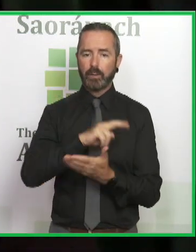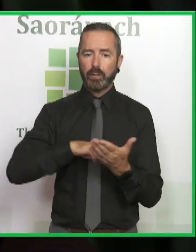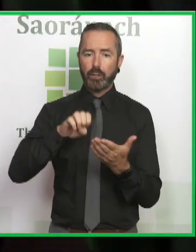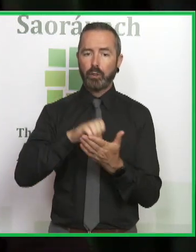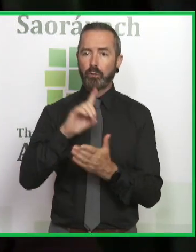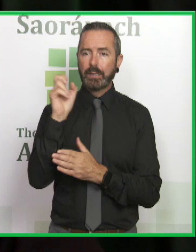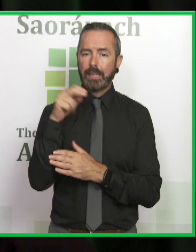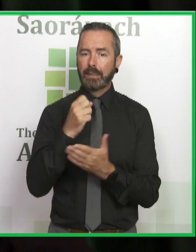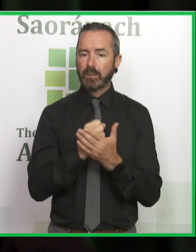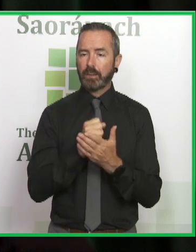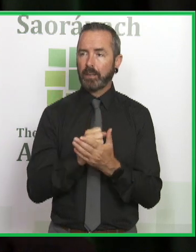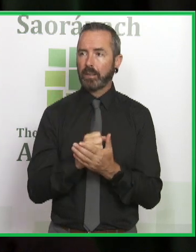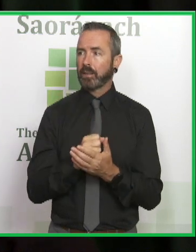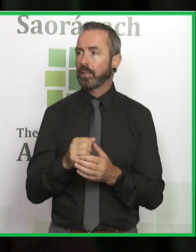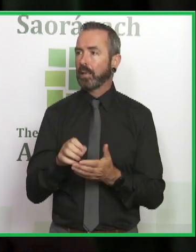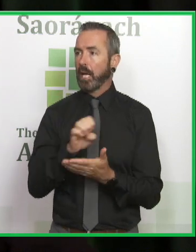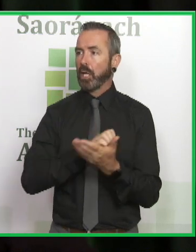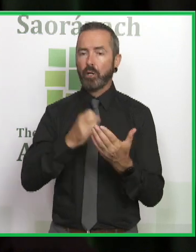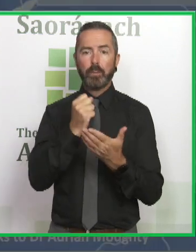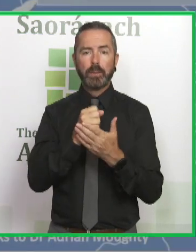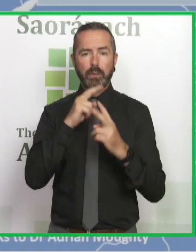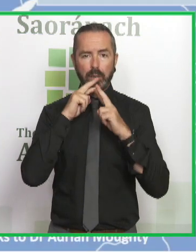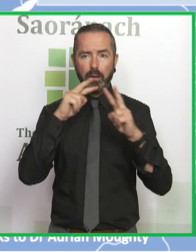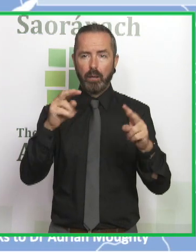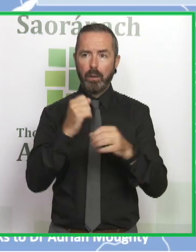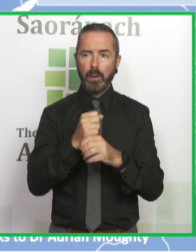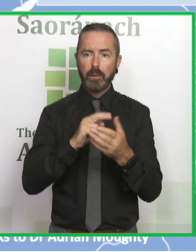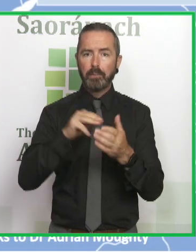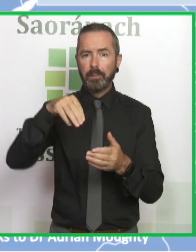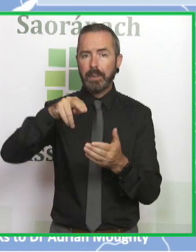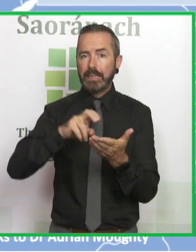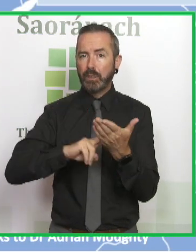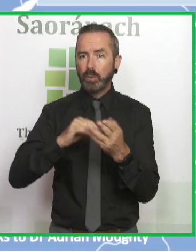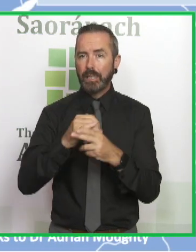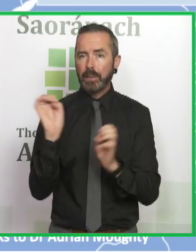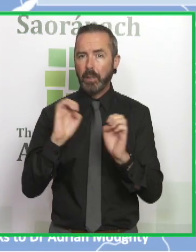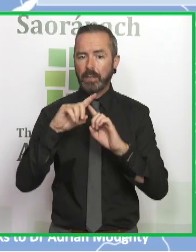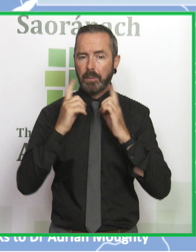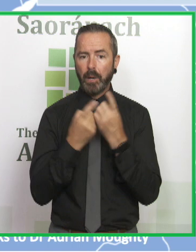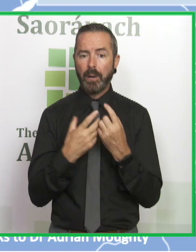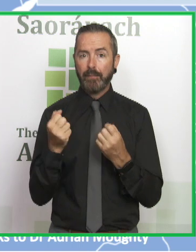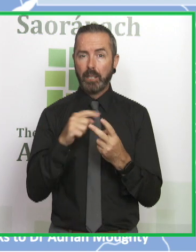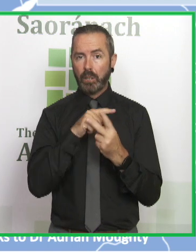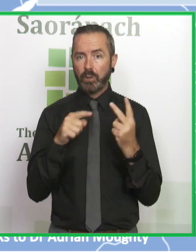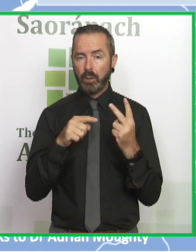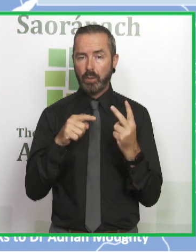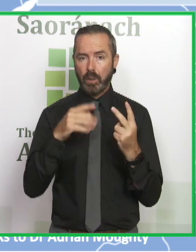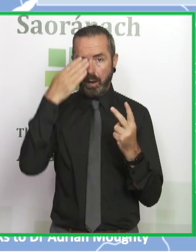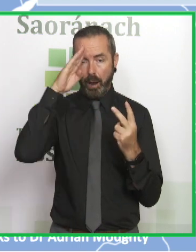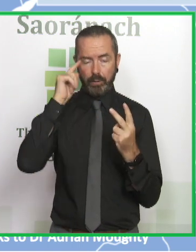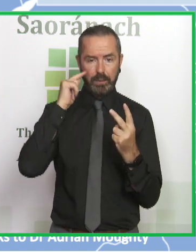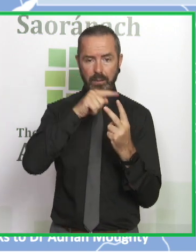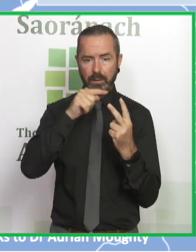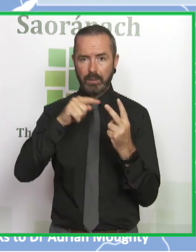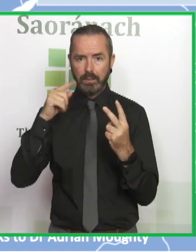a Europe-wide study which looks at substance misuse in emergency departments. It's got two Irish sites, and what's actually quite interesting is that the